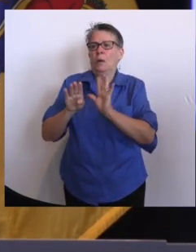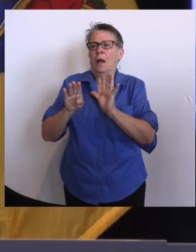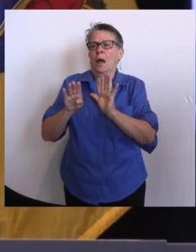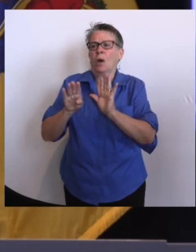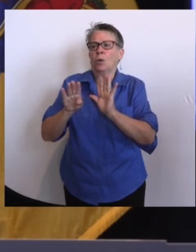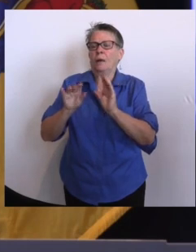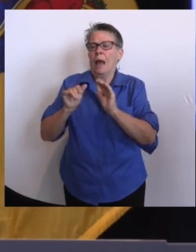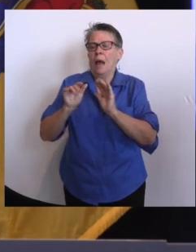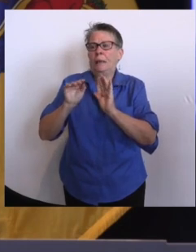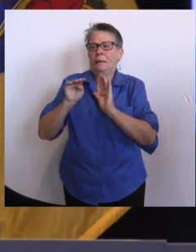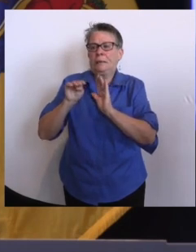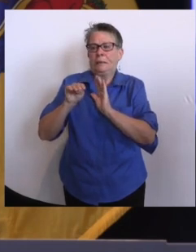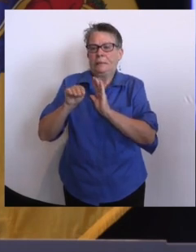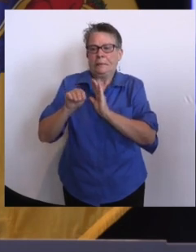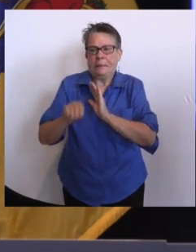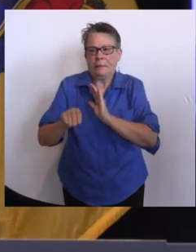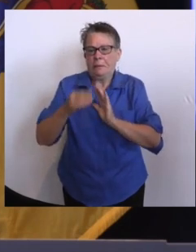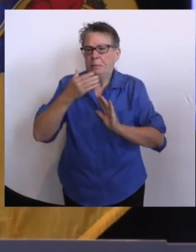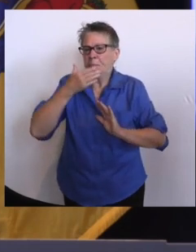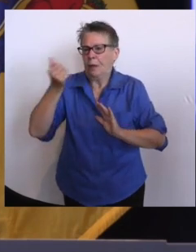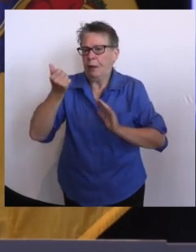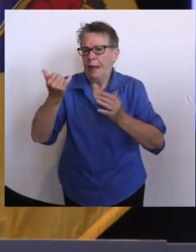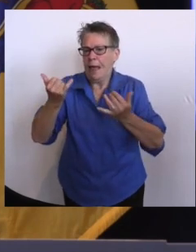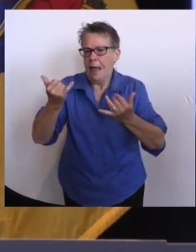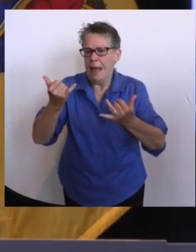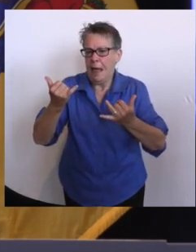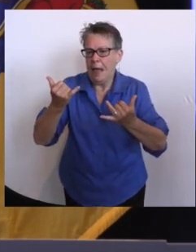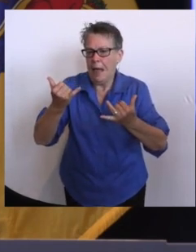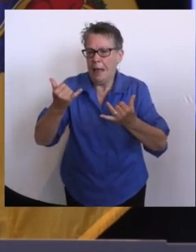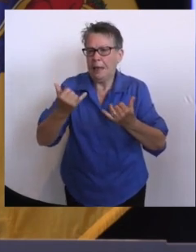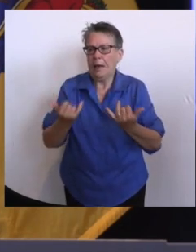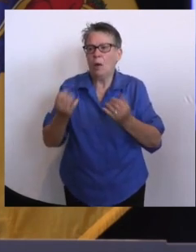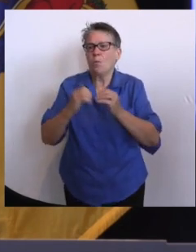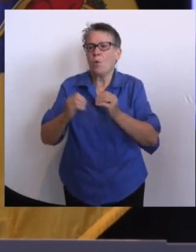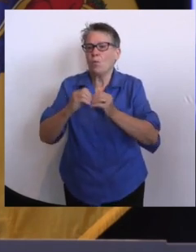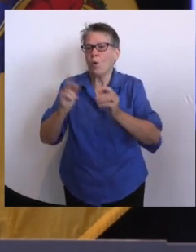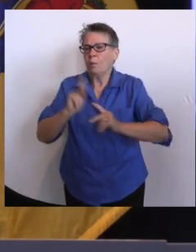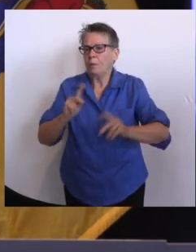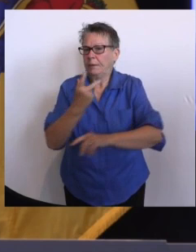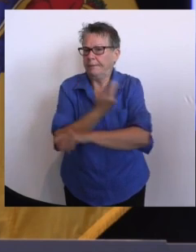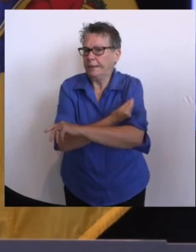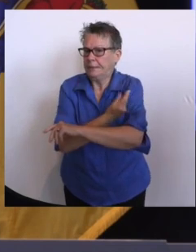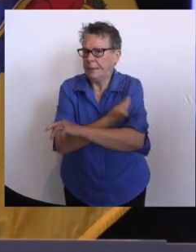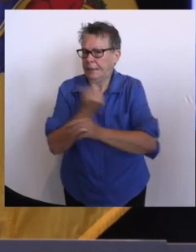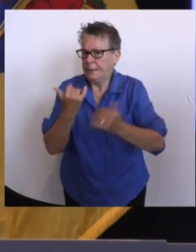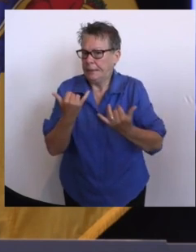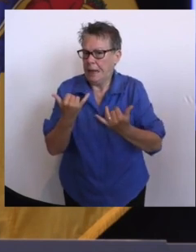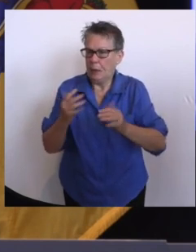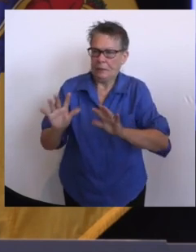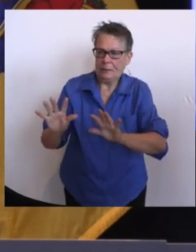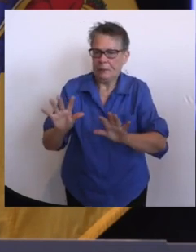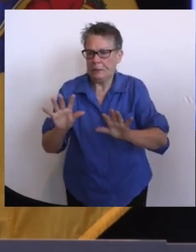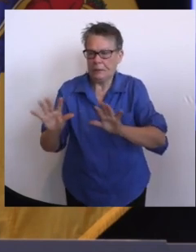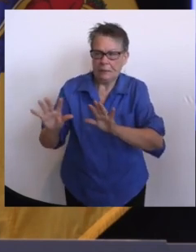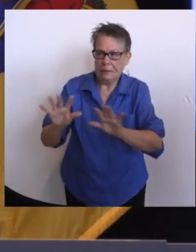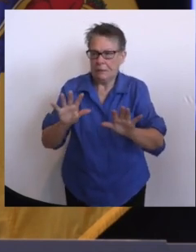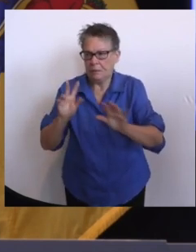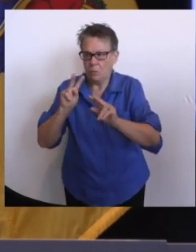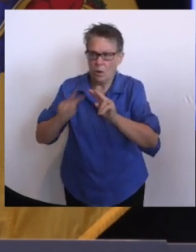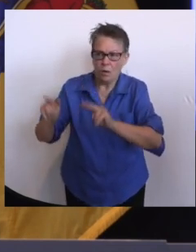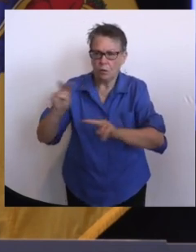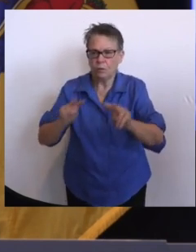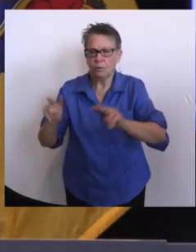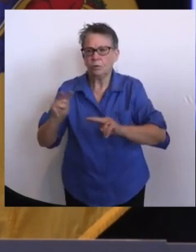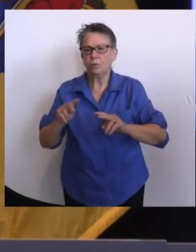vaccinated. And I think we're the most highly vaccinated large state in America. Is that all fair? Yeah. So that's,